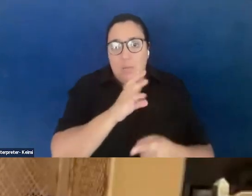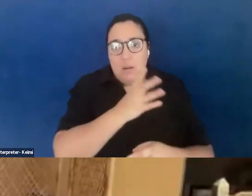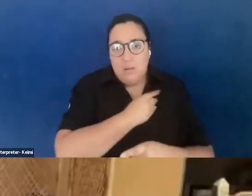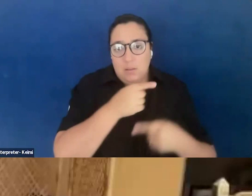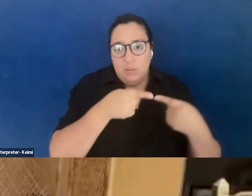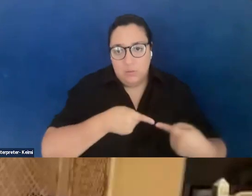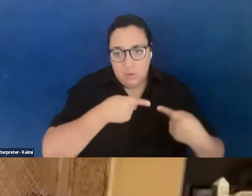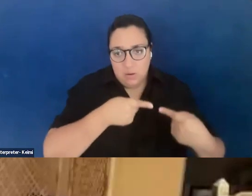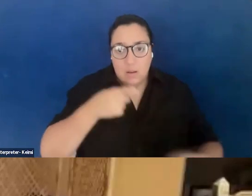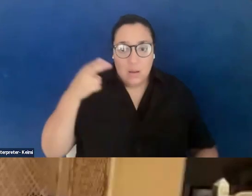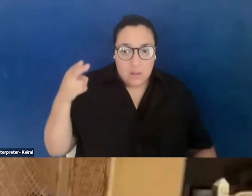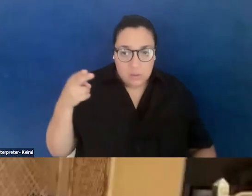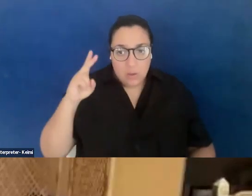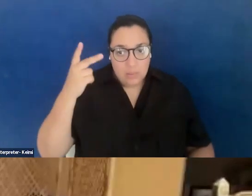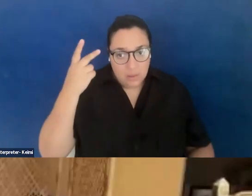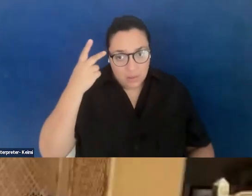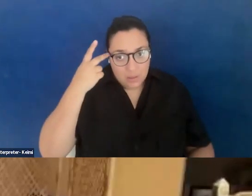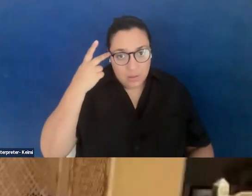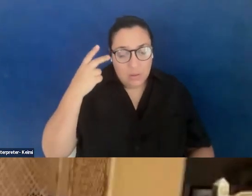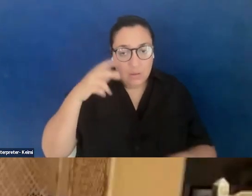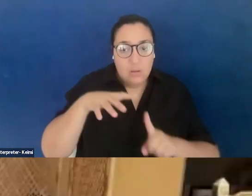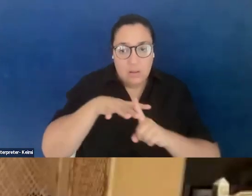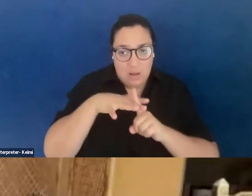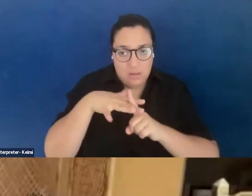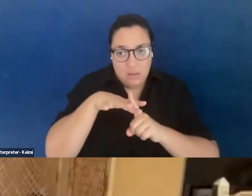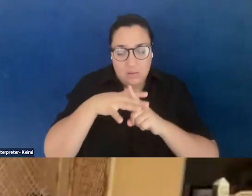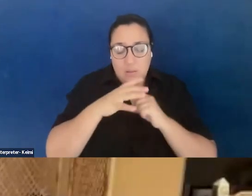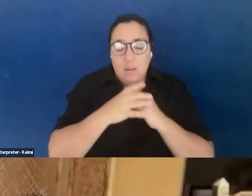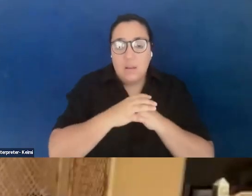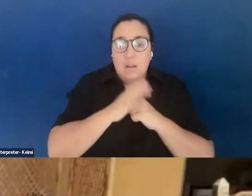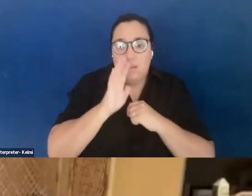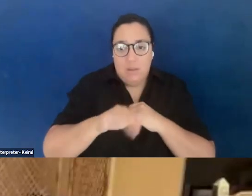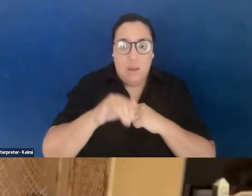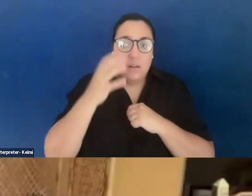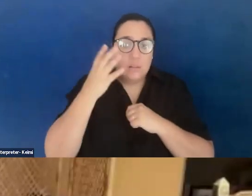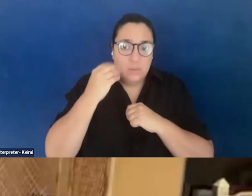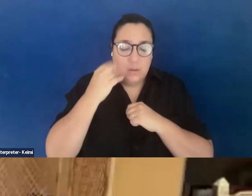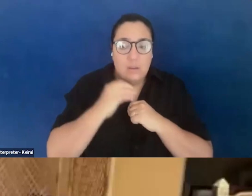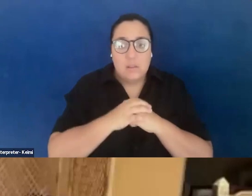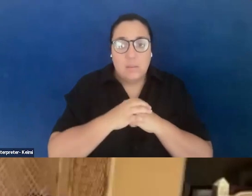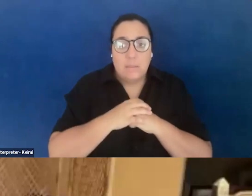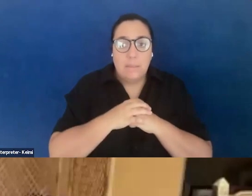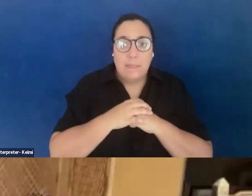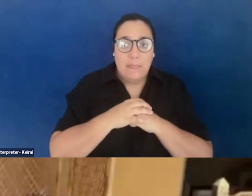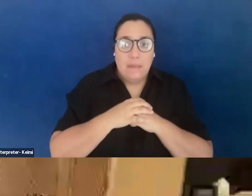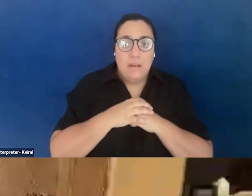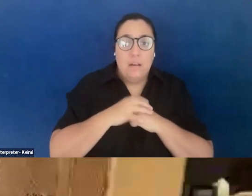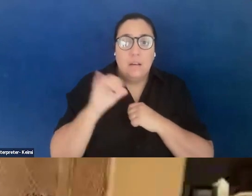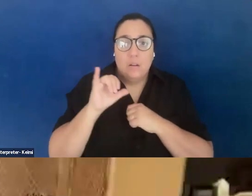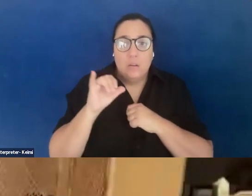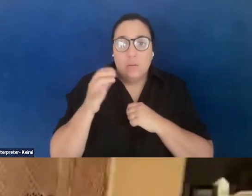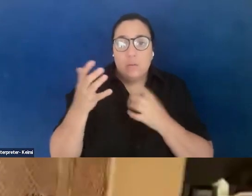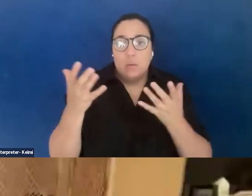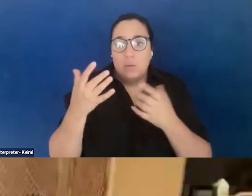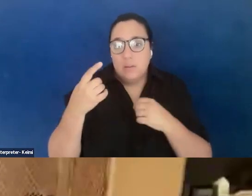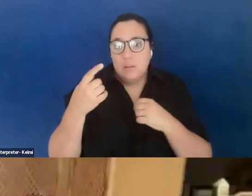the historical and political context of this experience, right? And then also, like, what is the Black radical tradition?